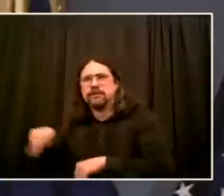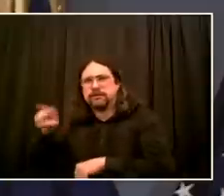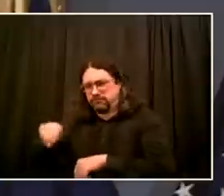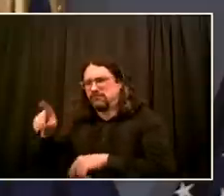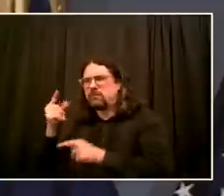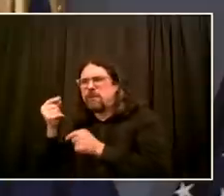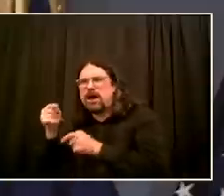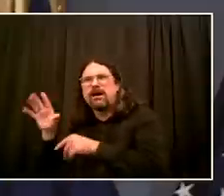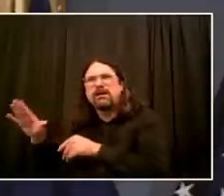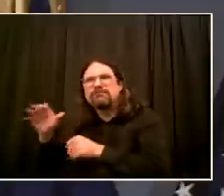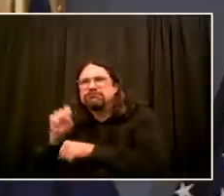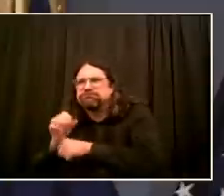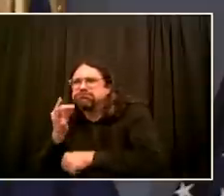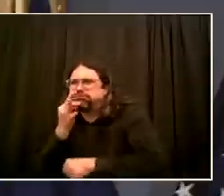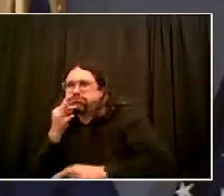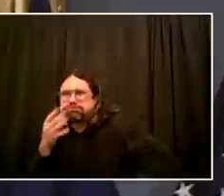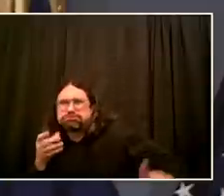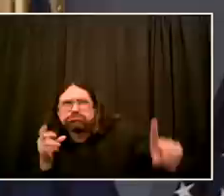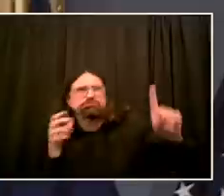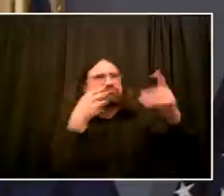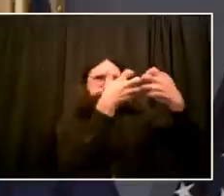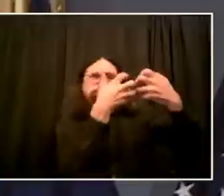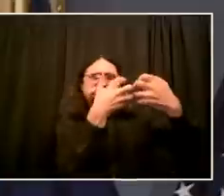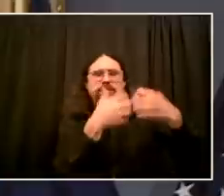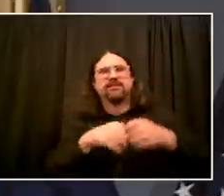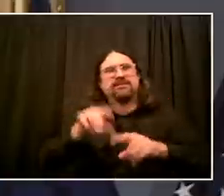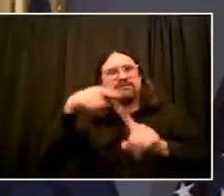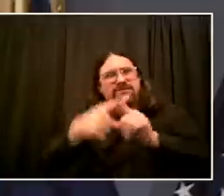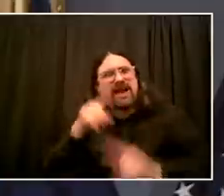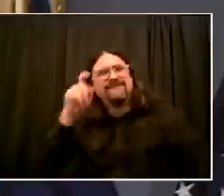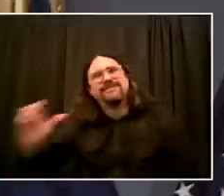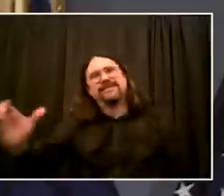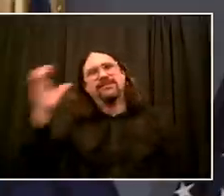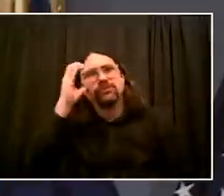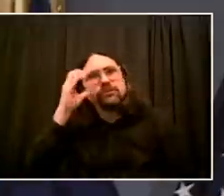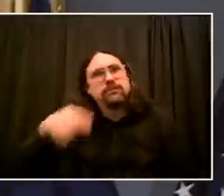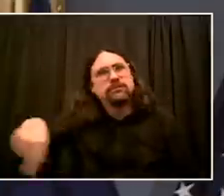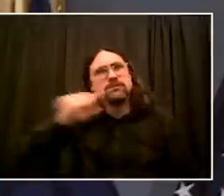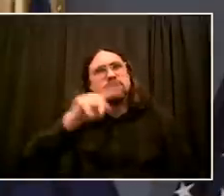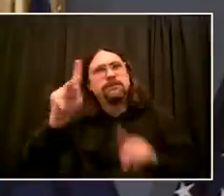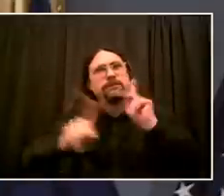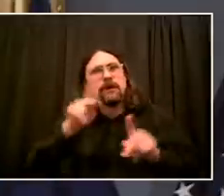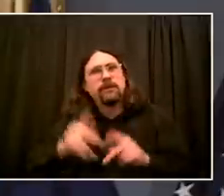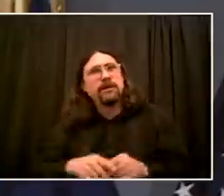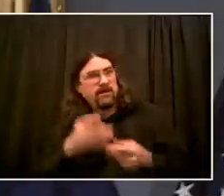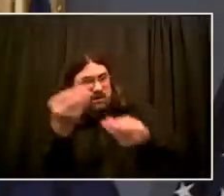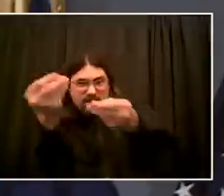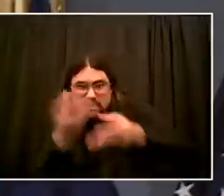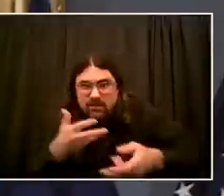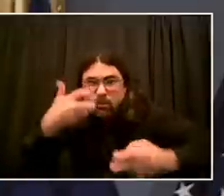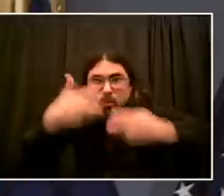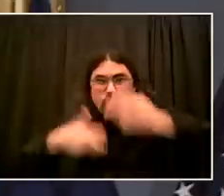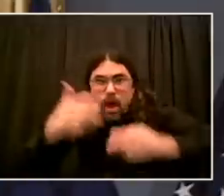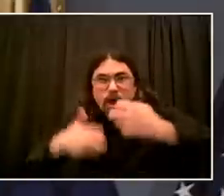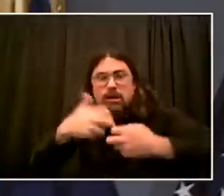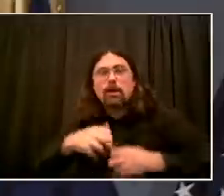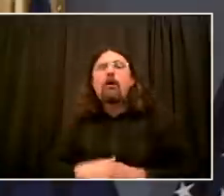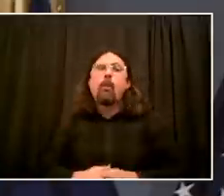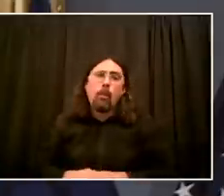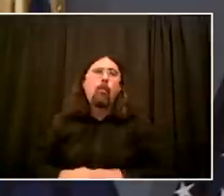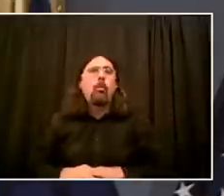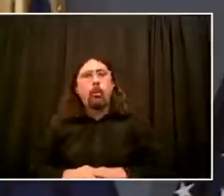in our community, in our precinct, and we need a change. And I pledge to work with community leaders to make those changes in the weeks ahead.